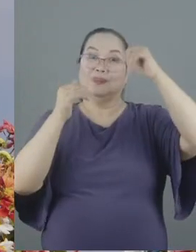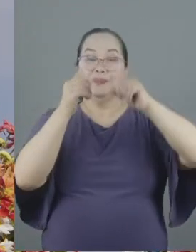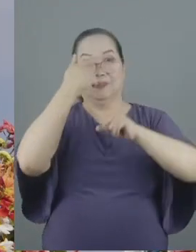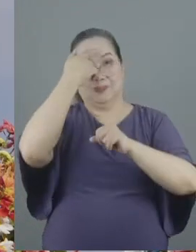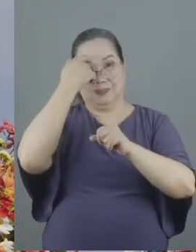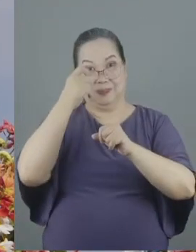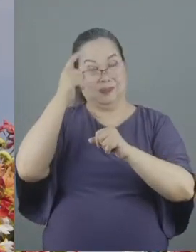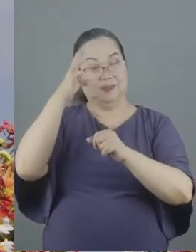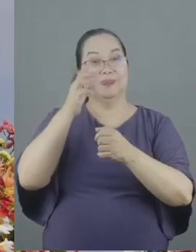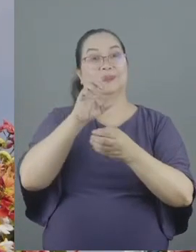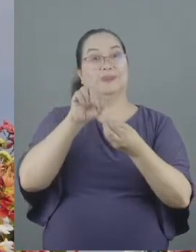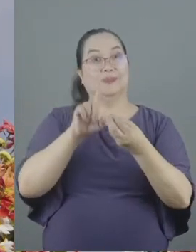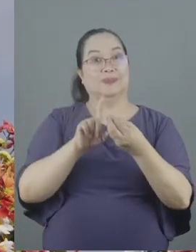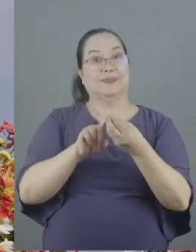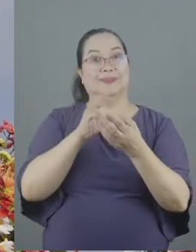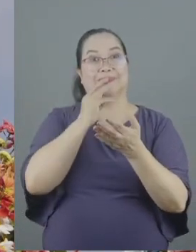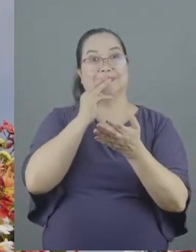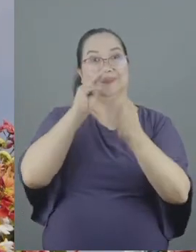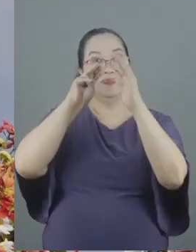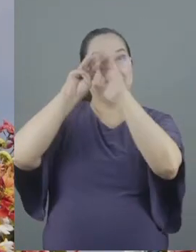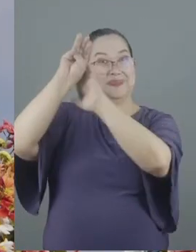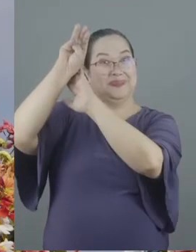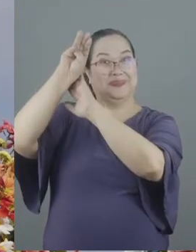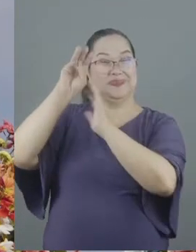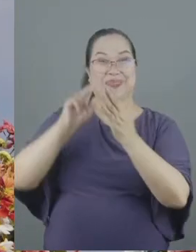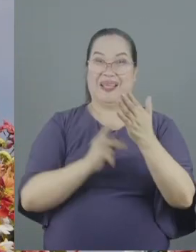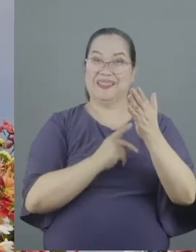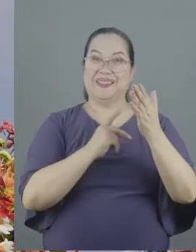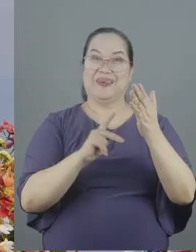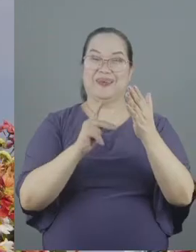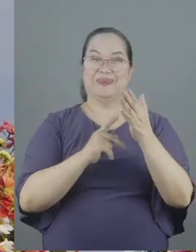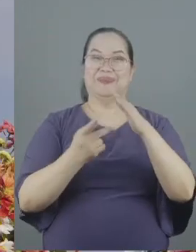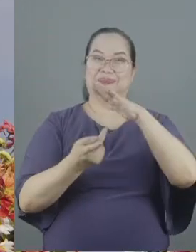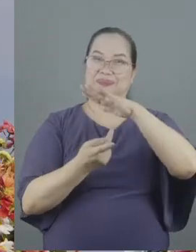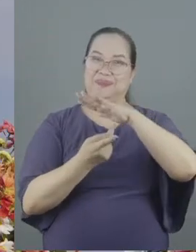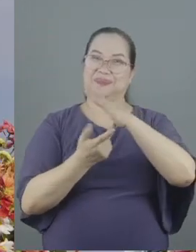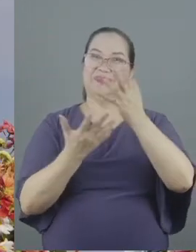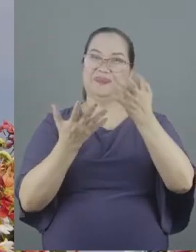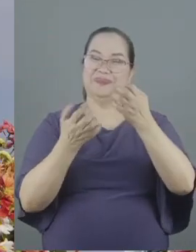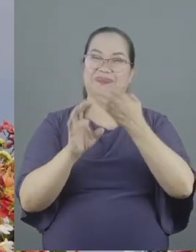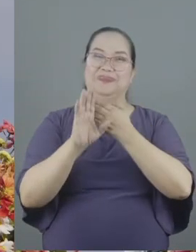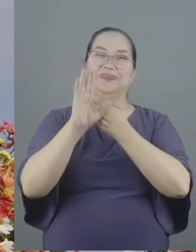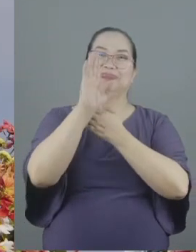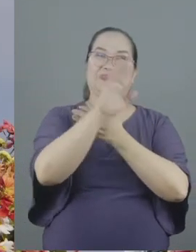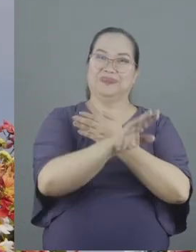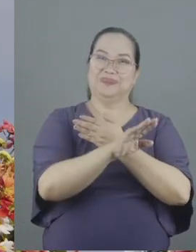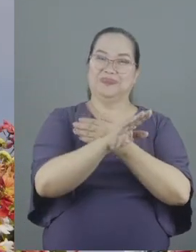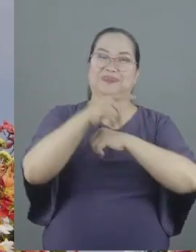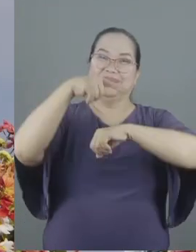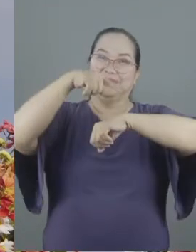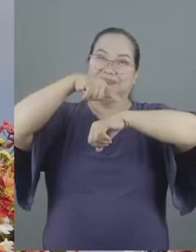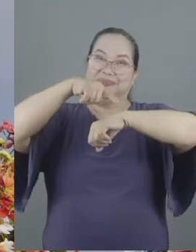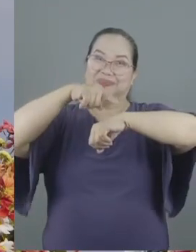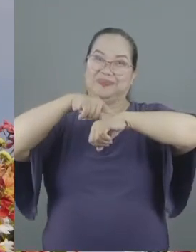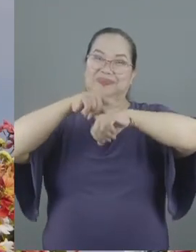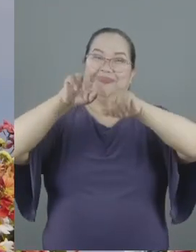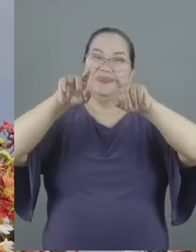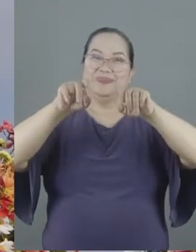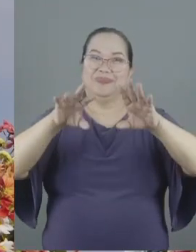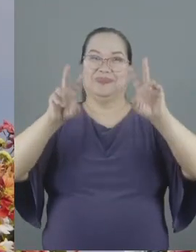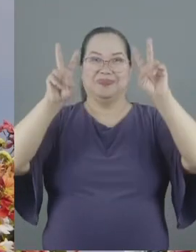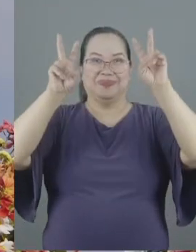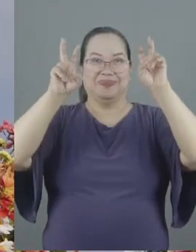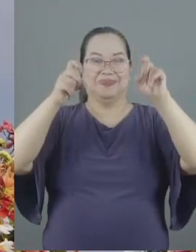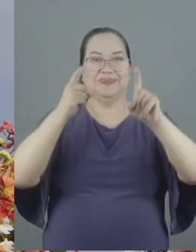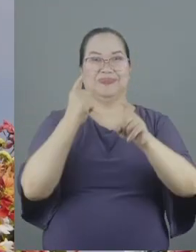he quoted a messianic psalm Paul once again returns to this time tested theme of